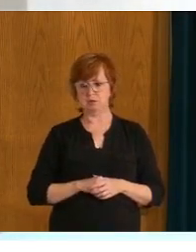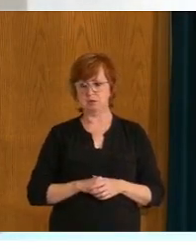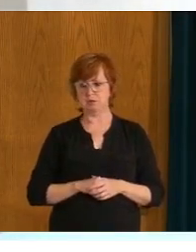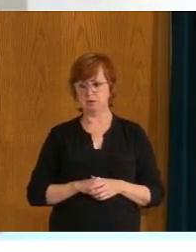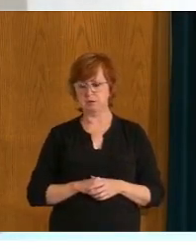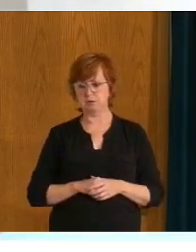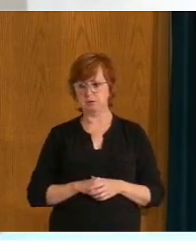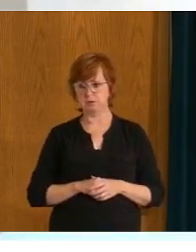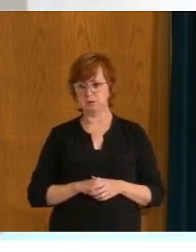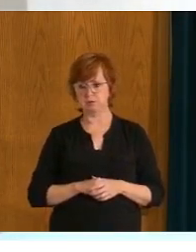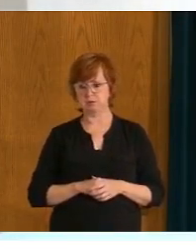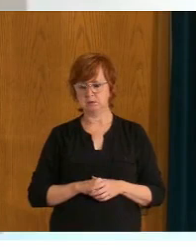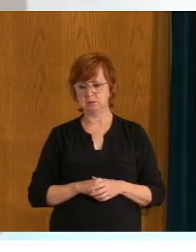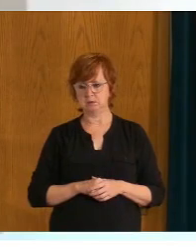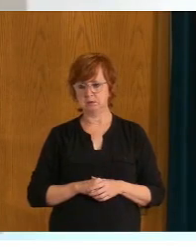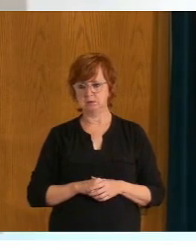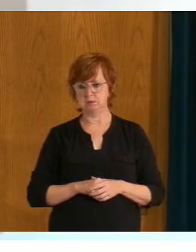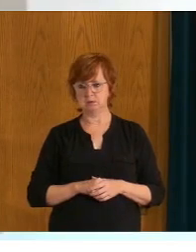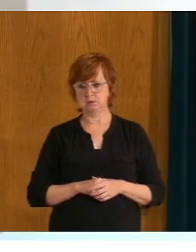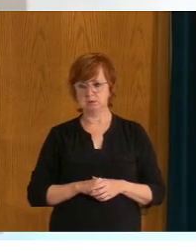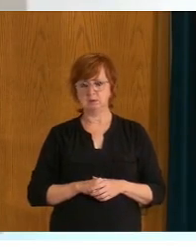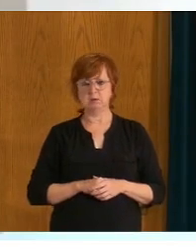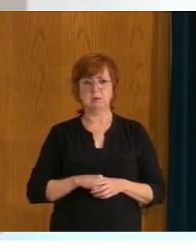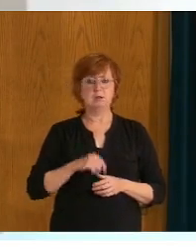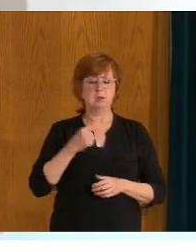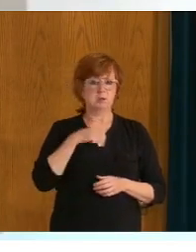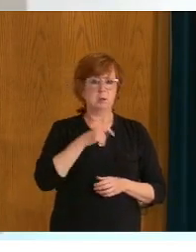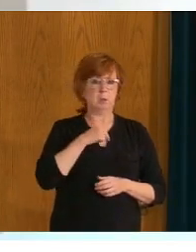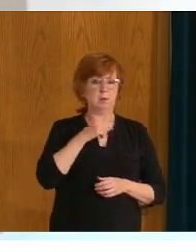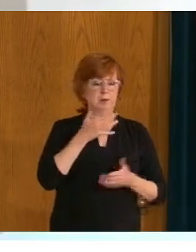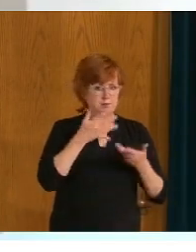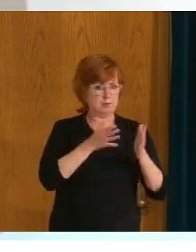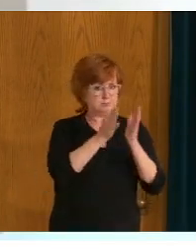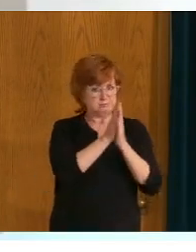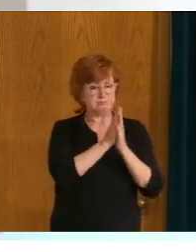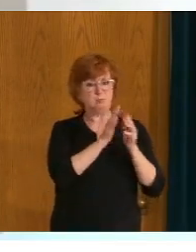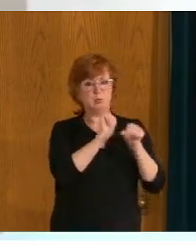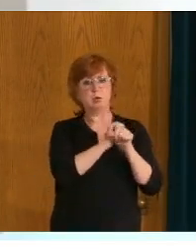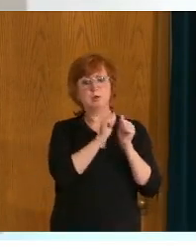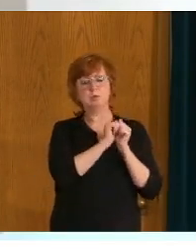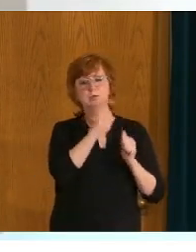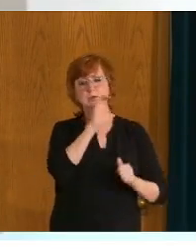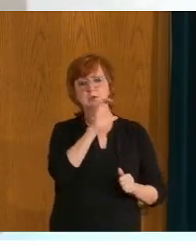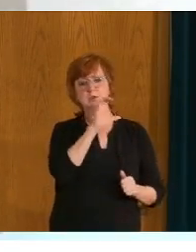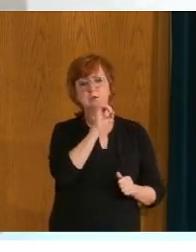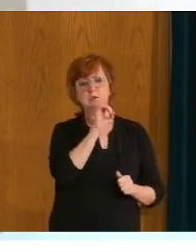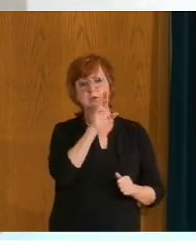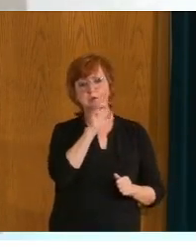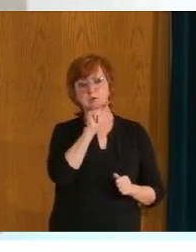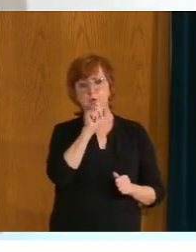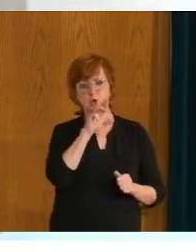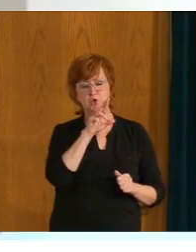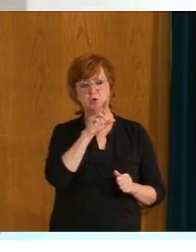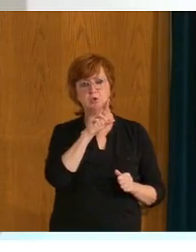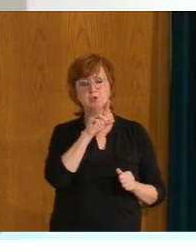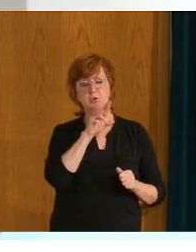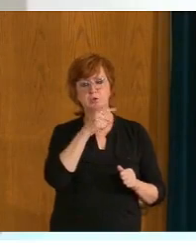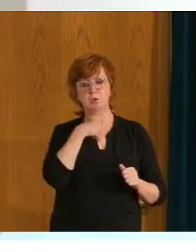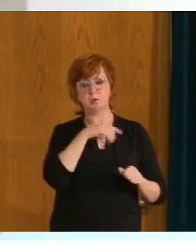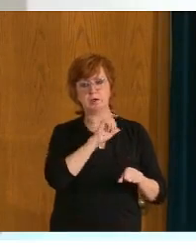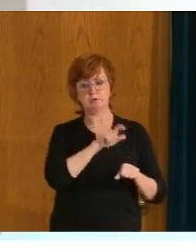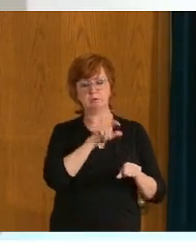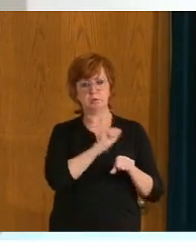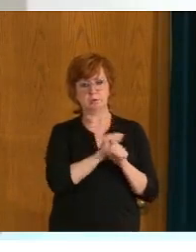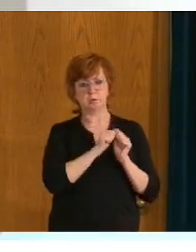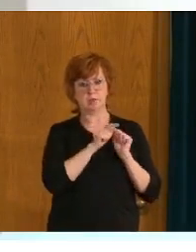the corners are aware under the leadership of the chief partner, uh, to screen for COVID if thought appropriate, but certainly that's something we'll continue